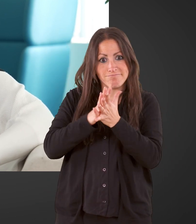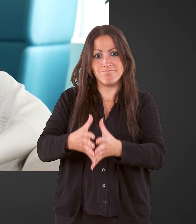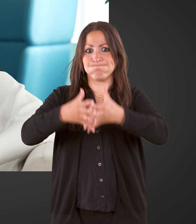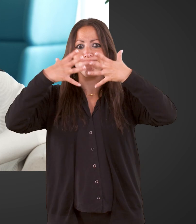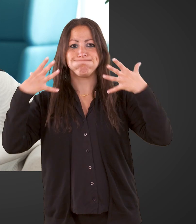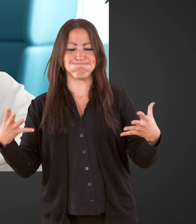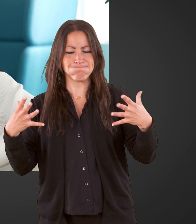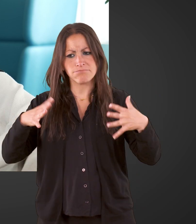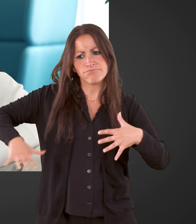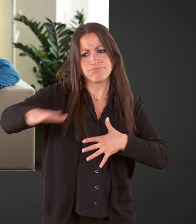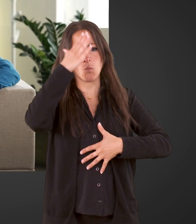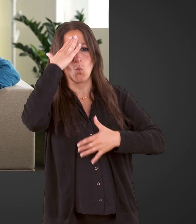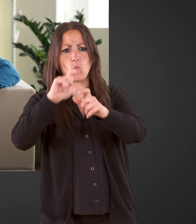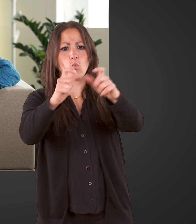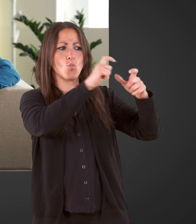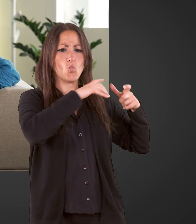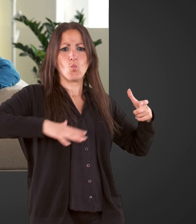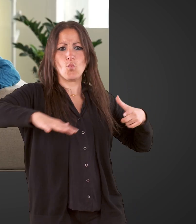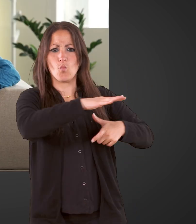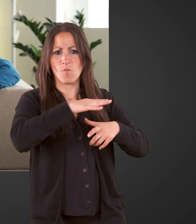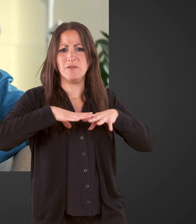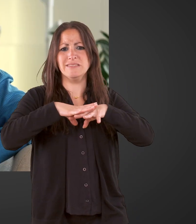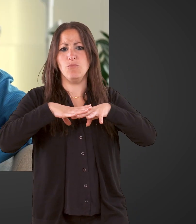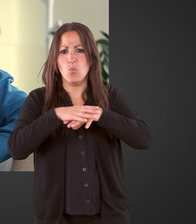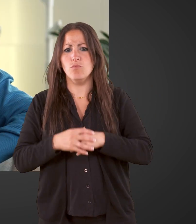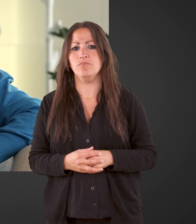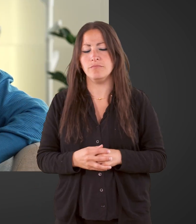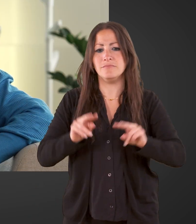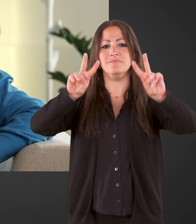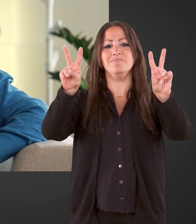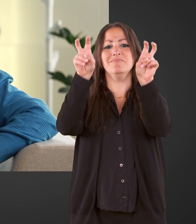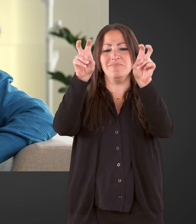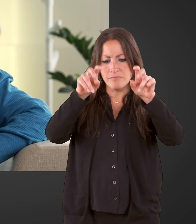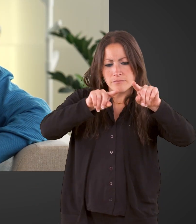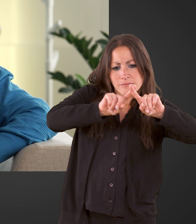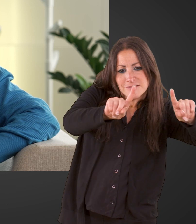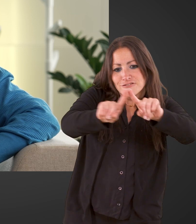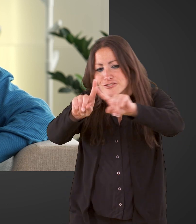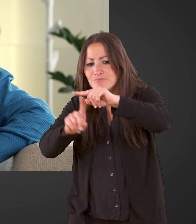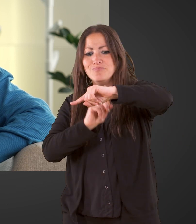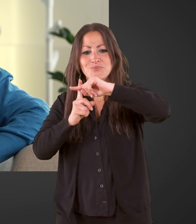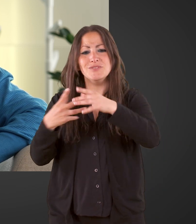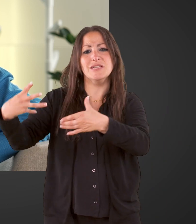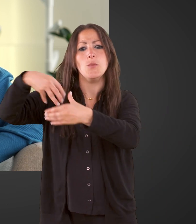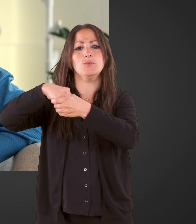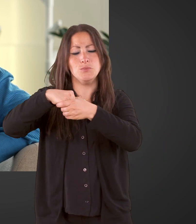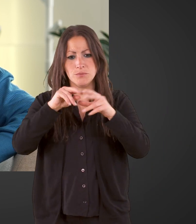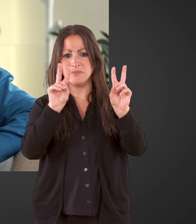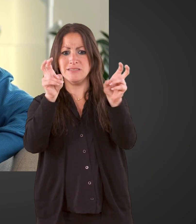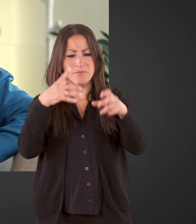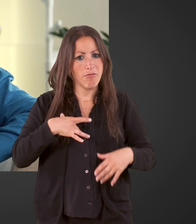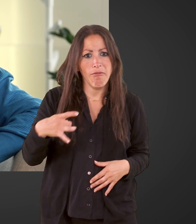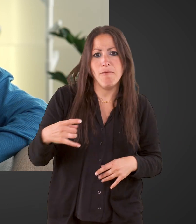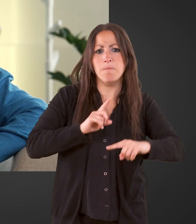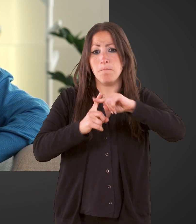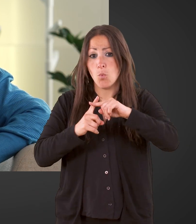-institutional staff network. I've always been interested in questions related to diversity and inclusion, and they have become